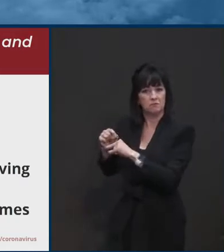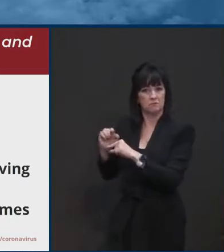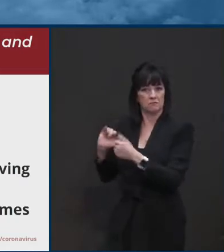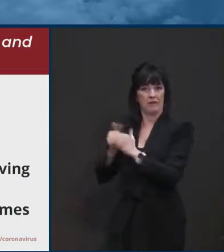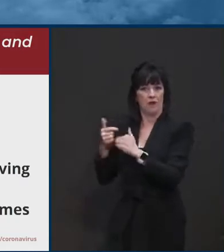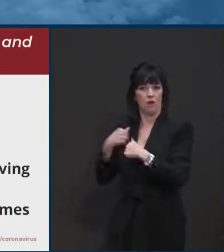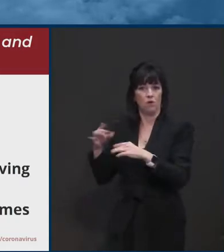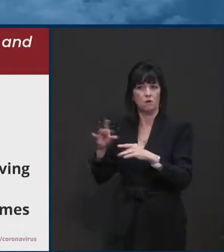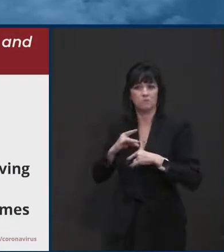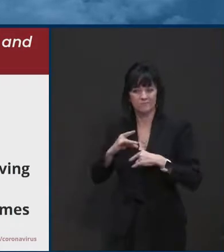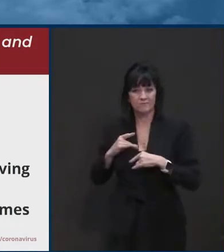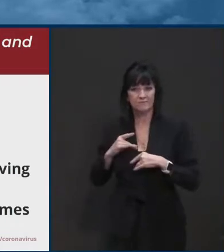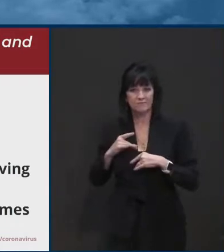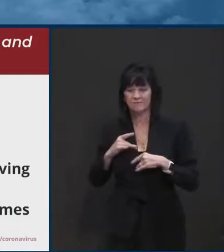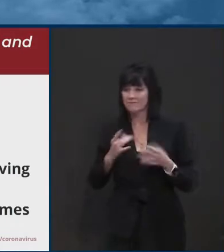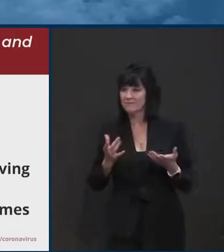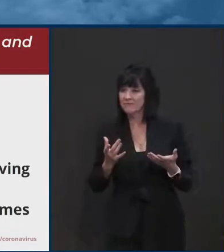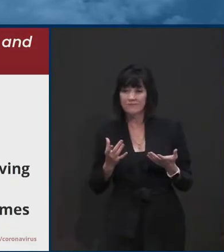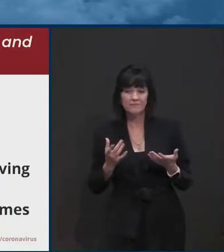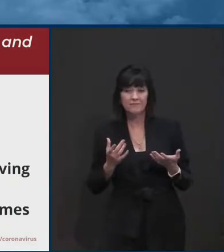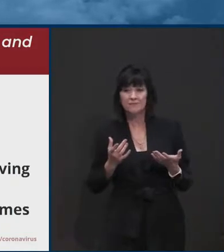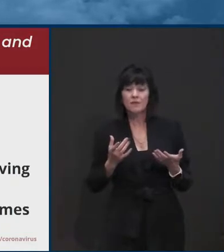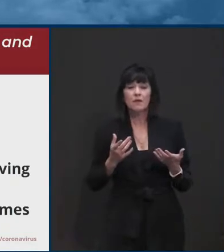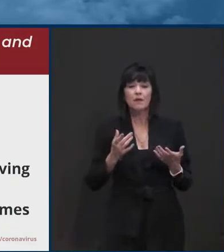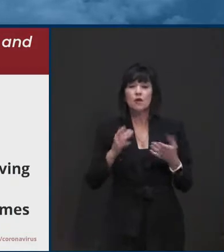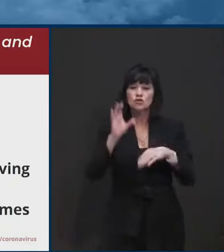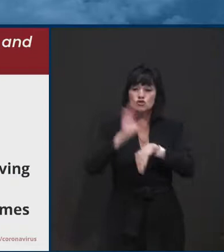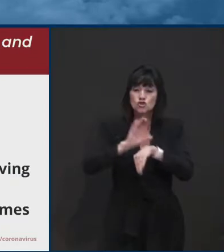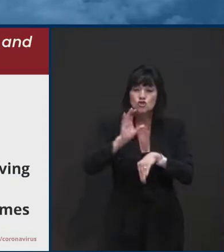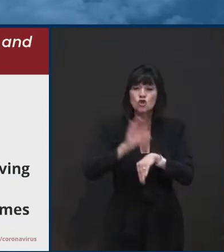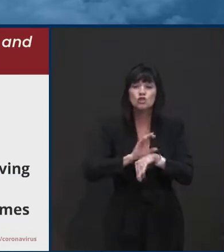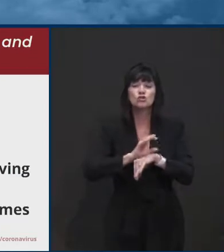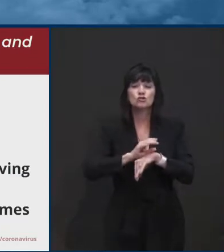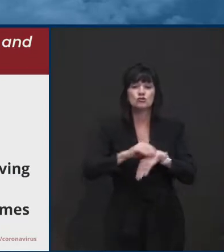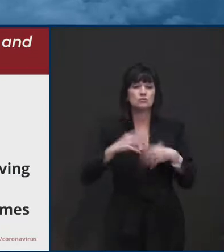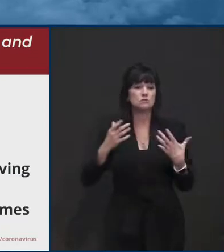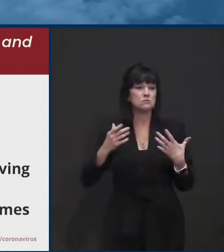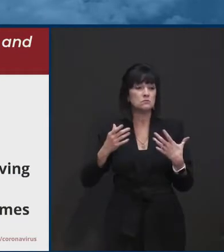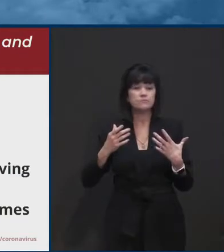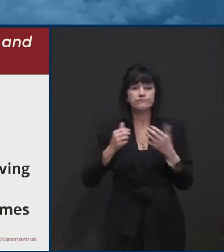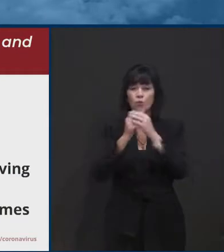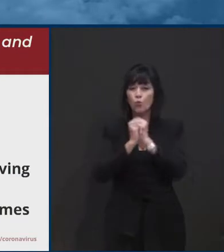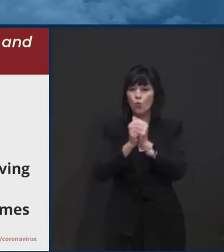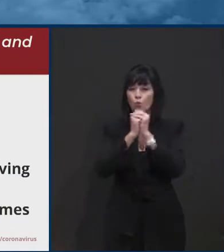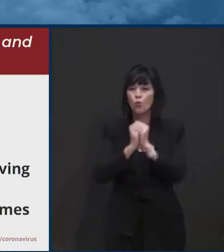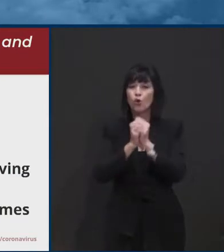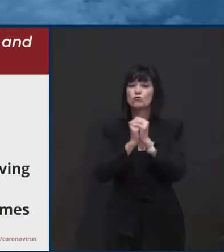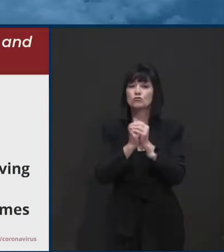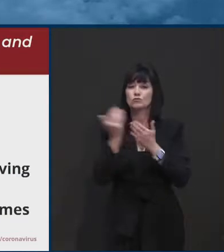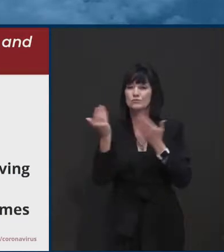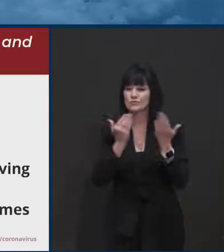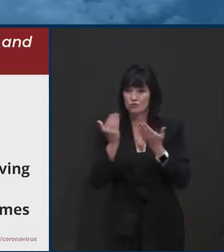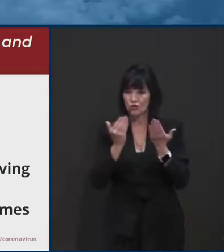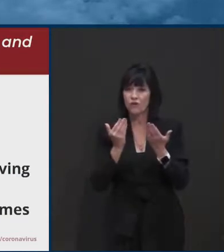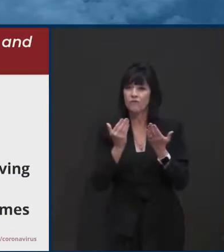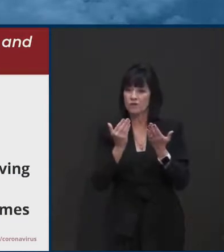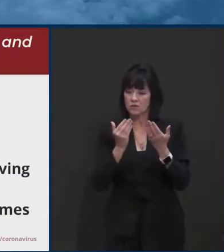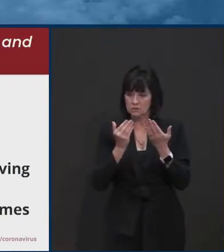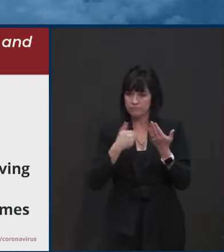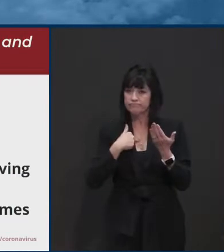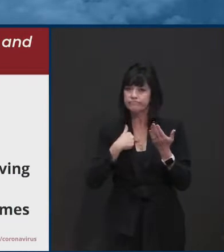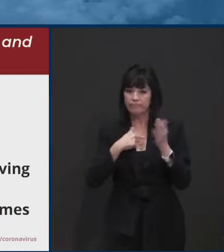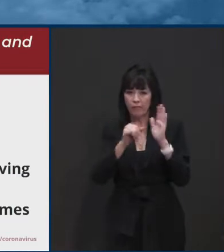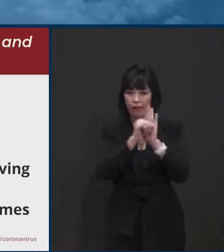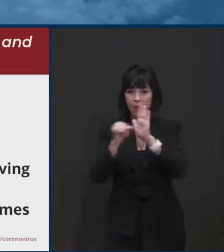have seen 10 outbreaks related to, uh, religious services and a number of them involving more than 30 people. So, again,